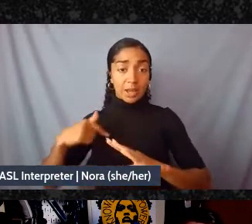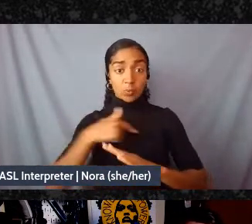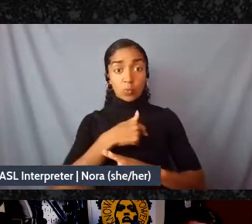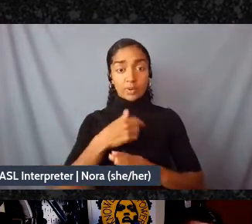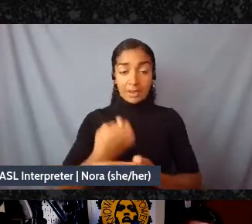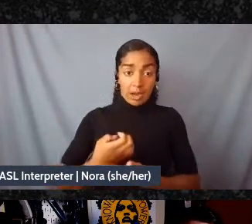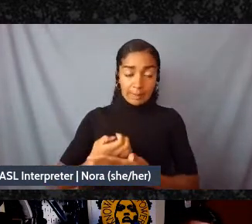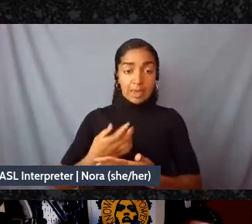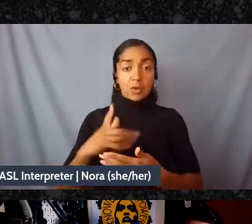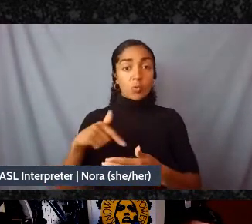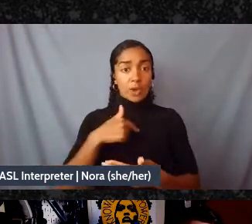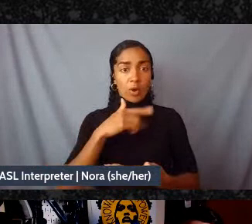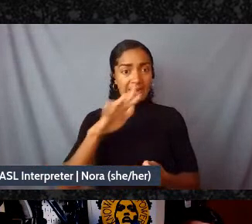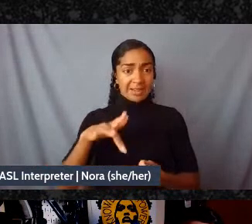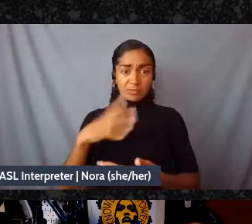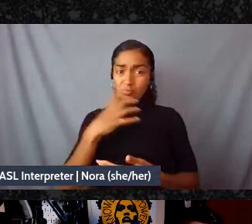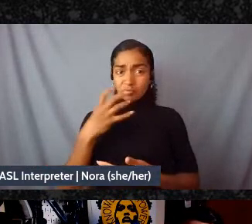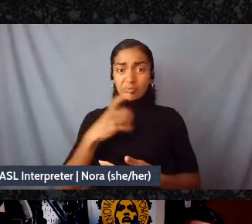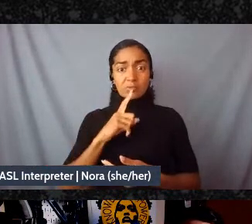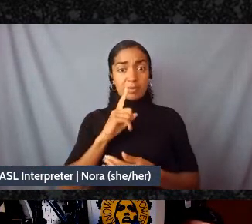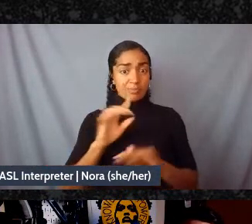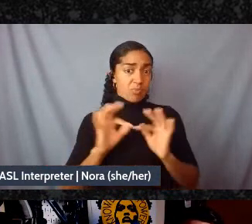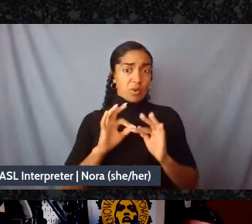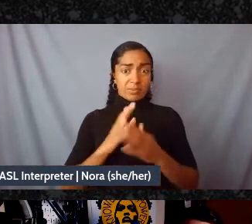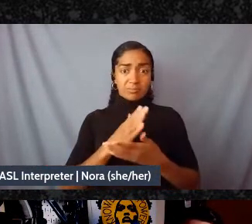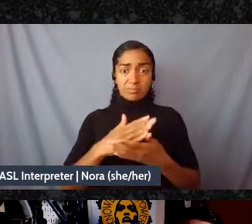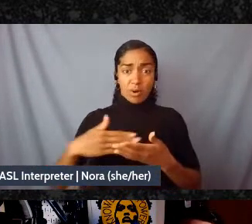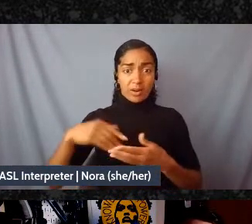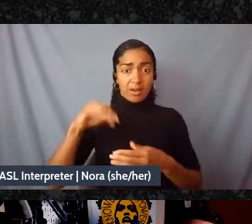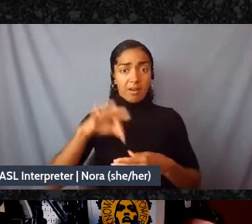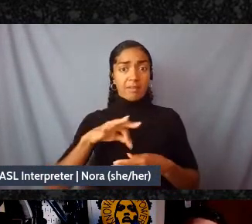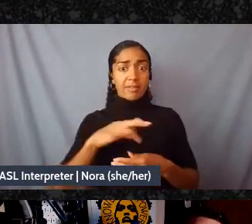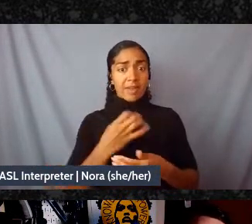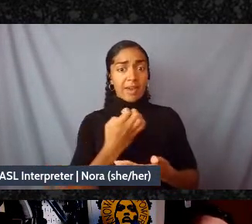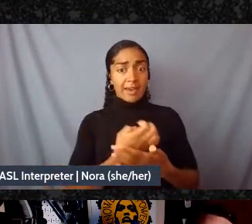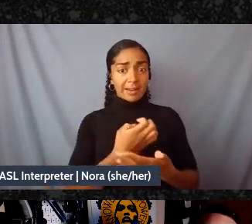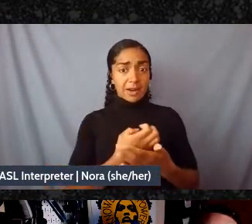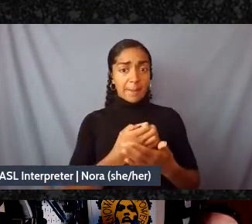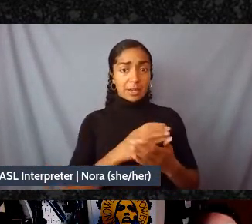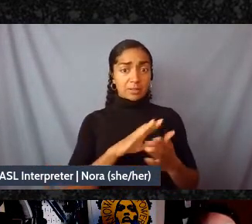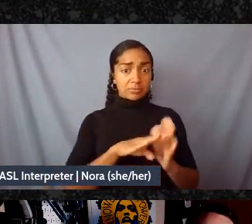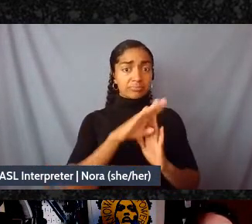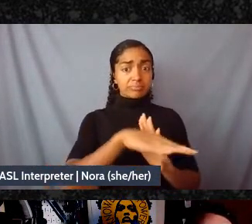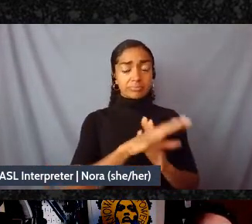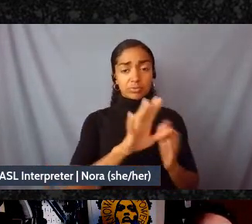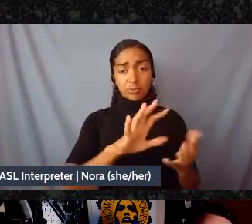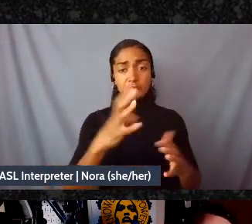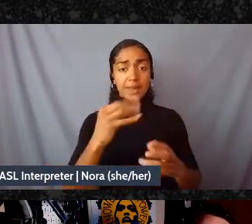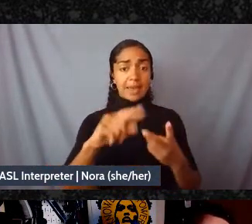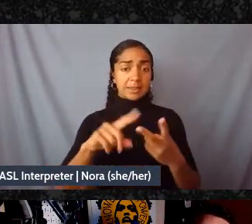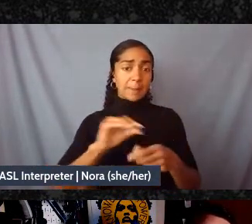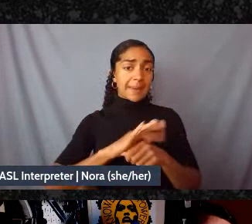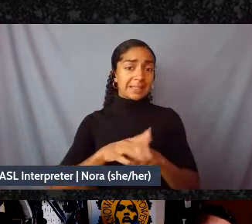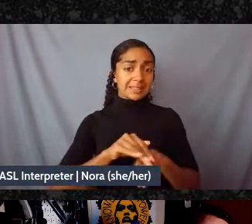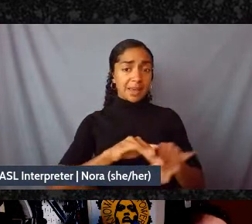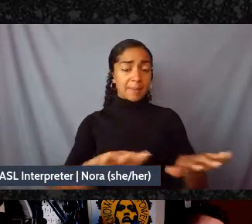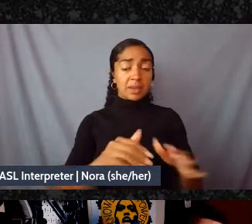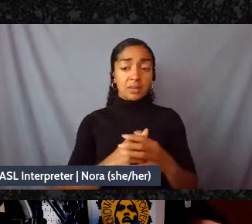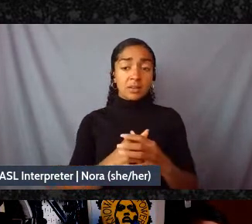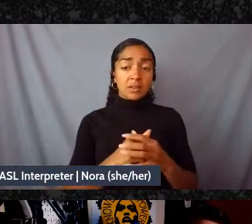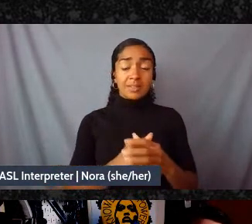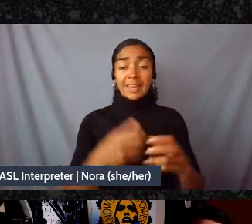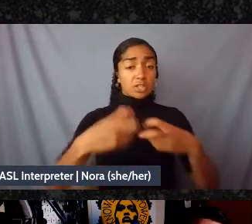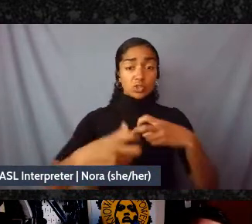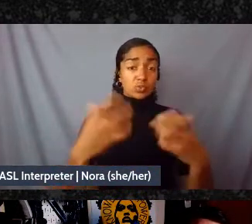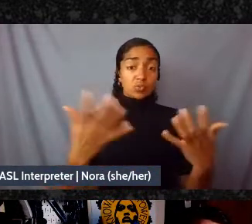COVID-19 the pandemic and I think the issue here is that you know and I've asked